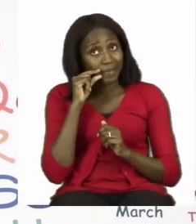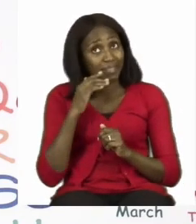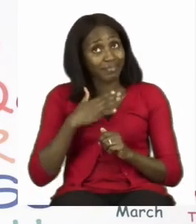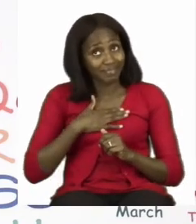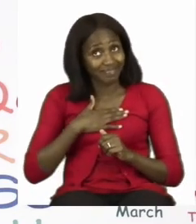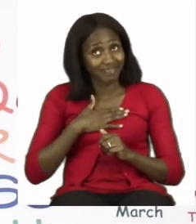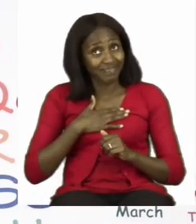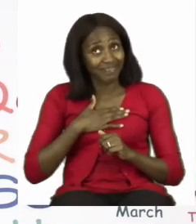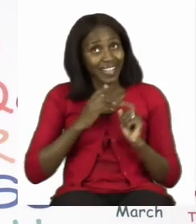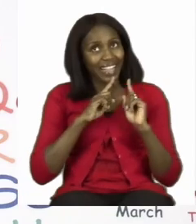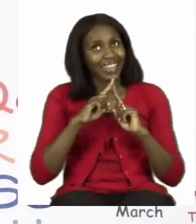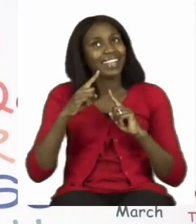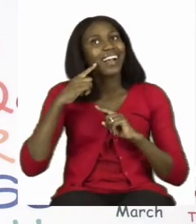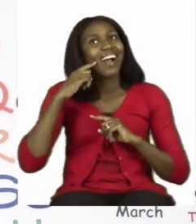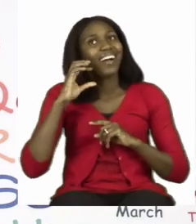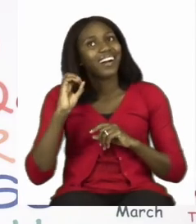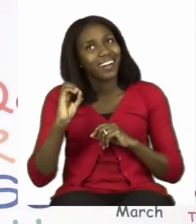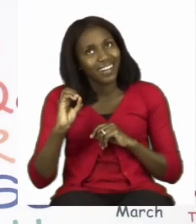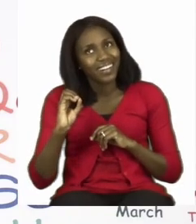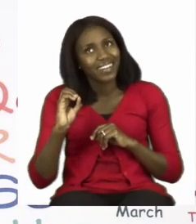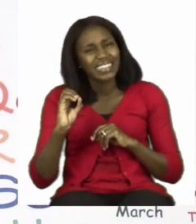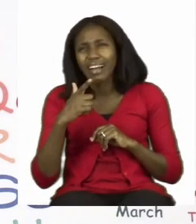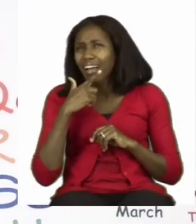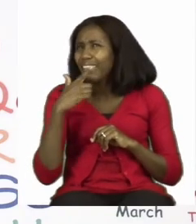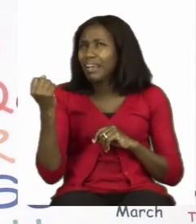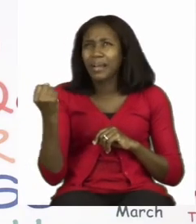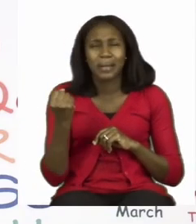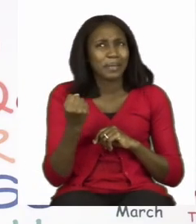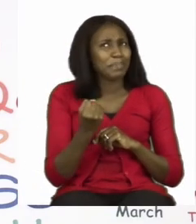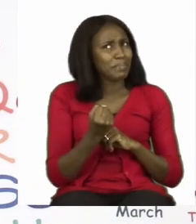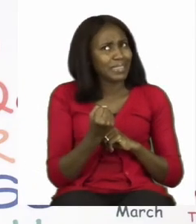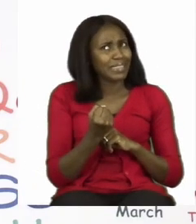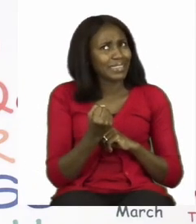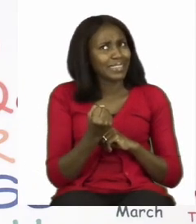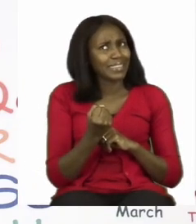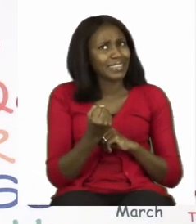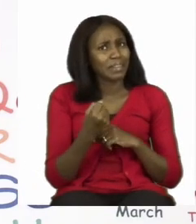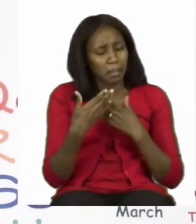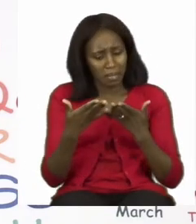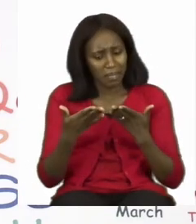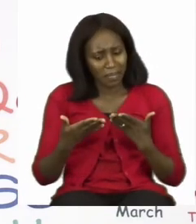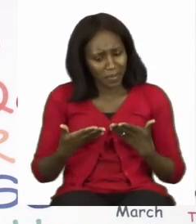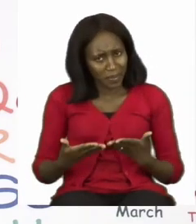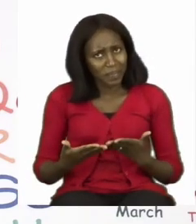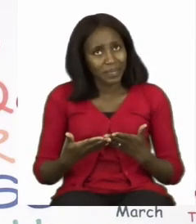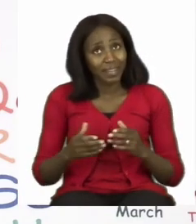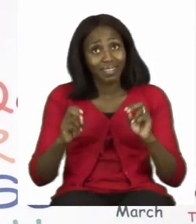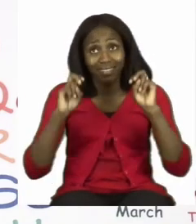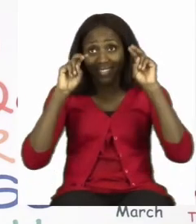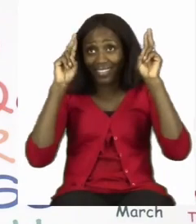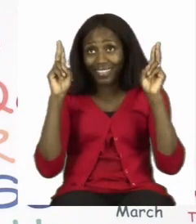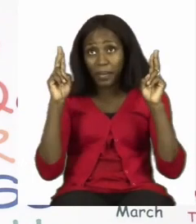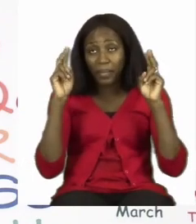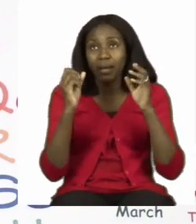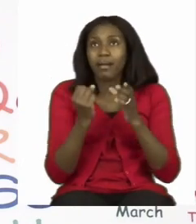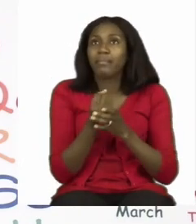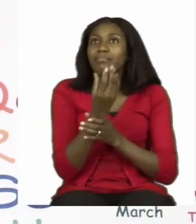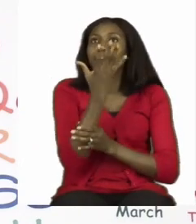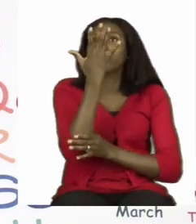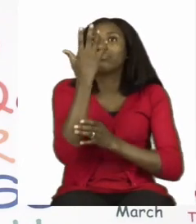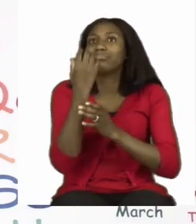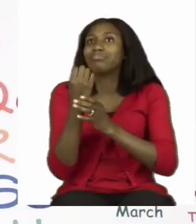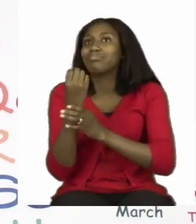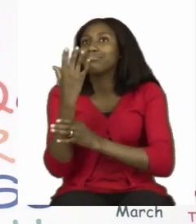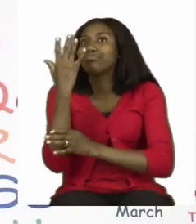name is Teacher Mutsa and thank you so much for joining me today. Our theme this week is